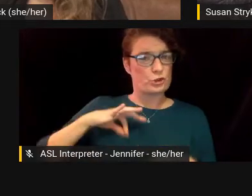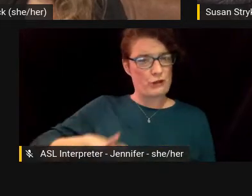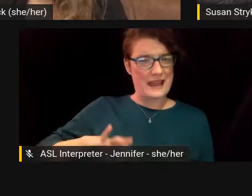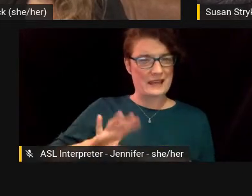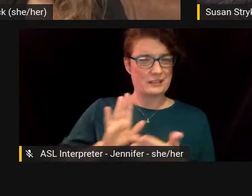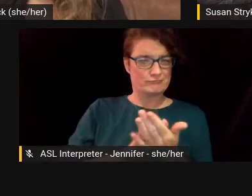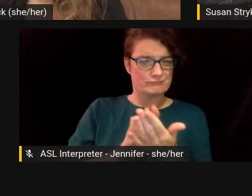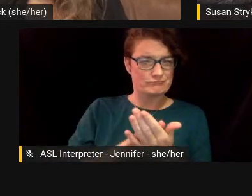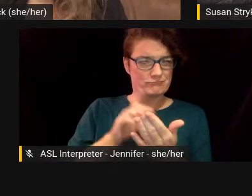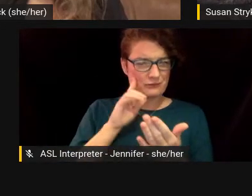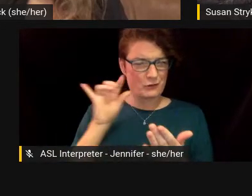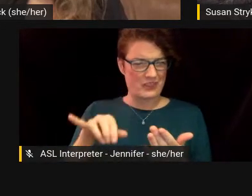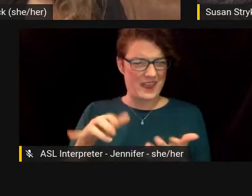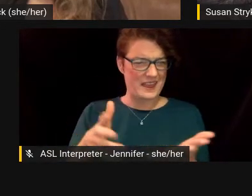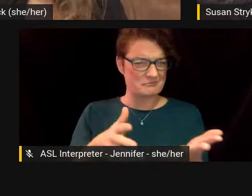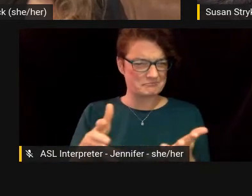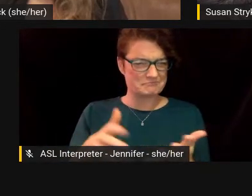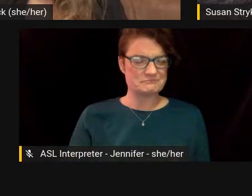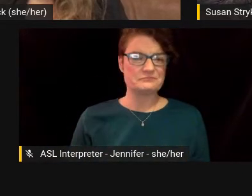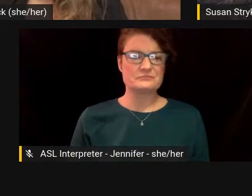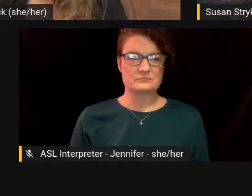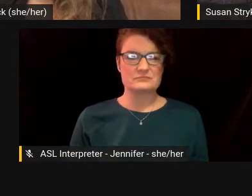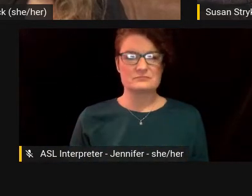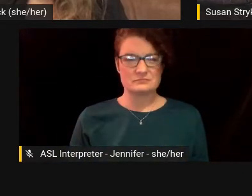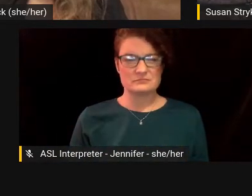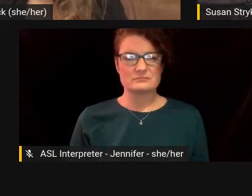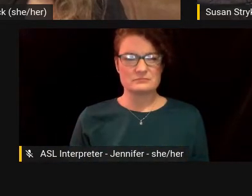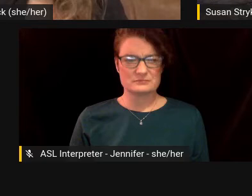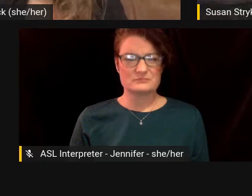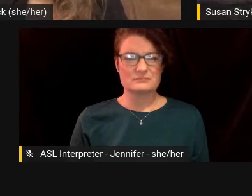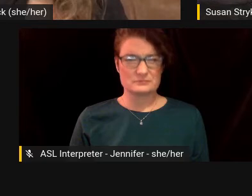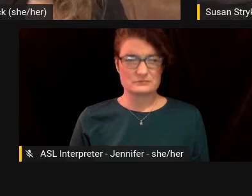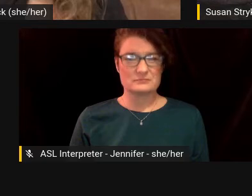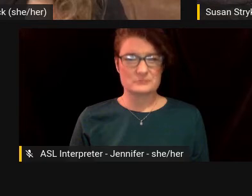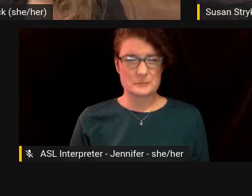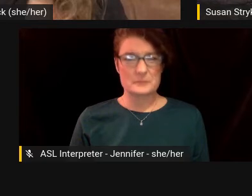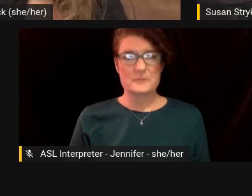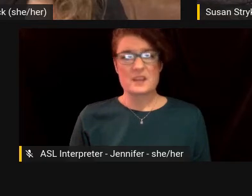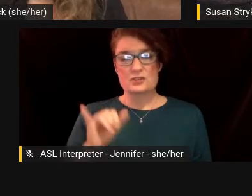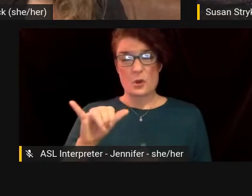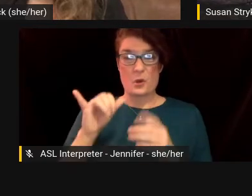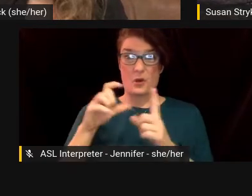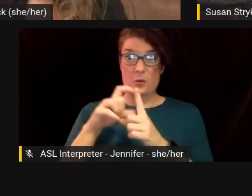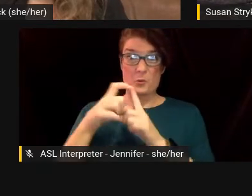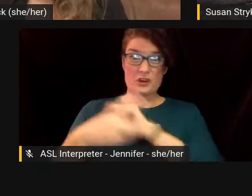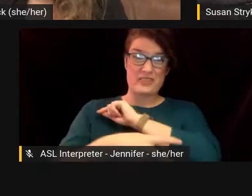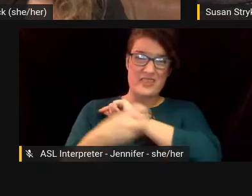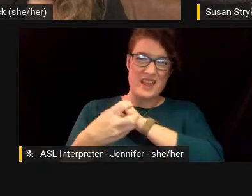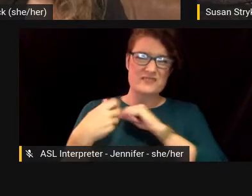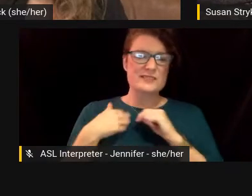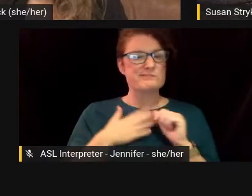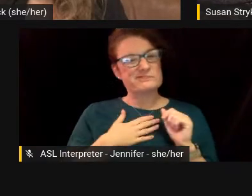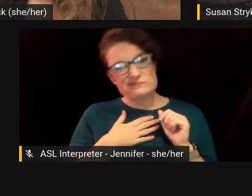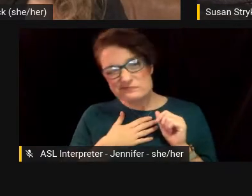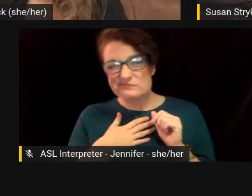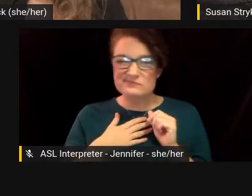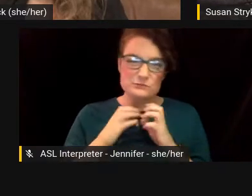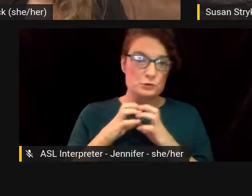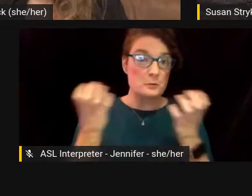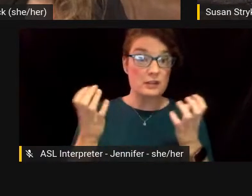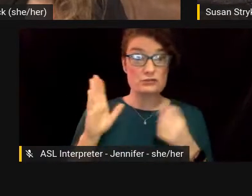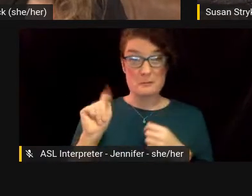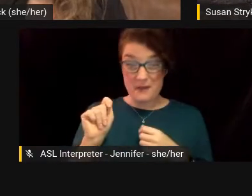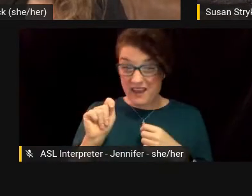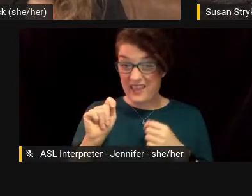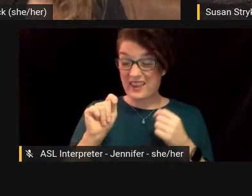think while the accusations of theft might be a little overblown, the issue that Tourmaline raises is